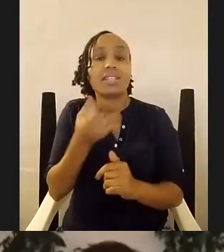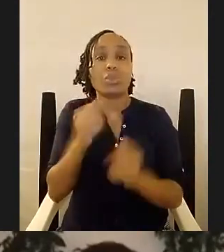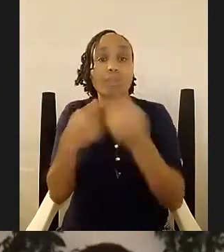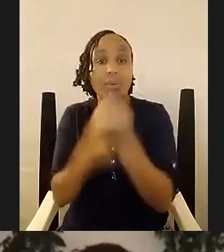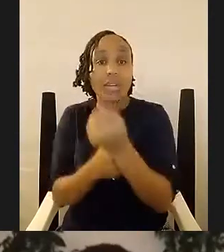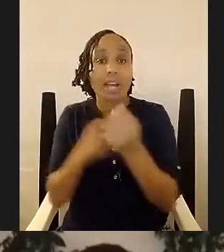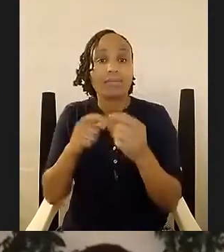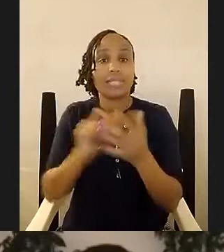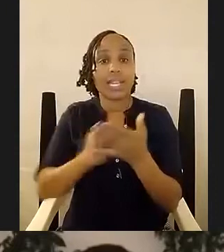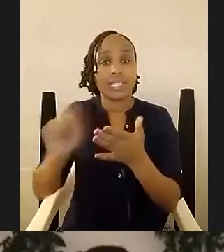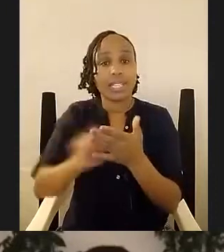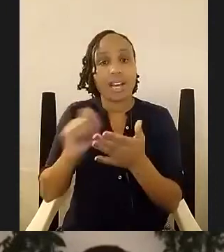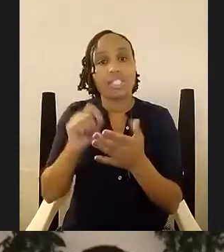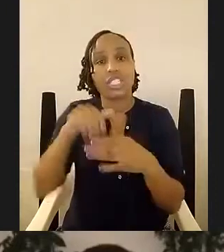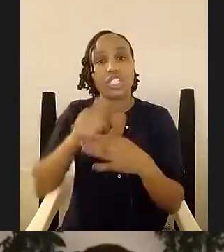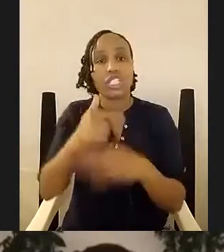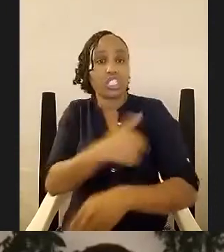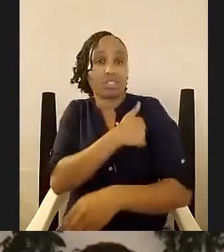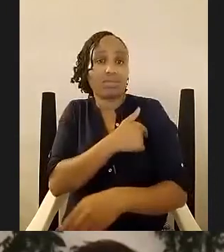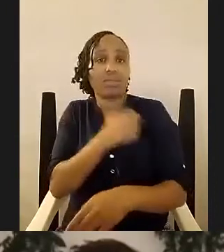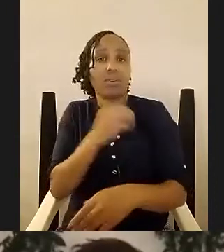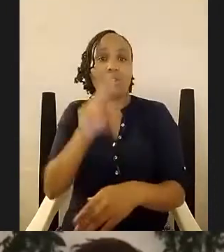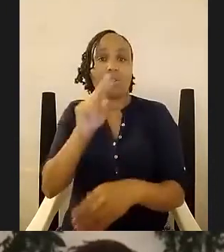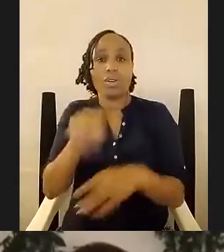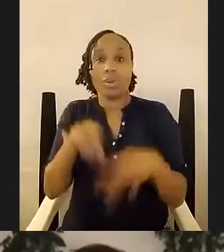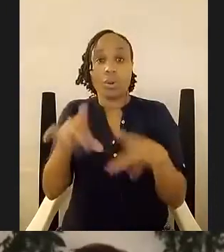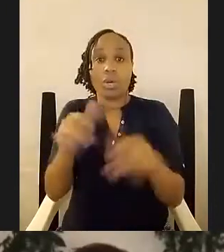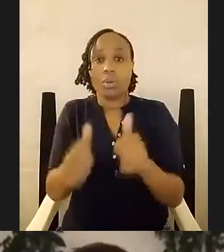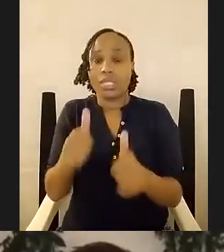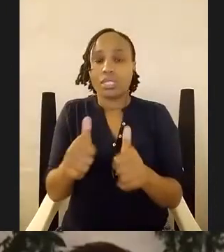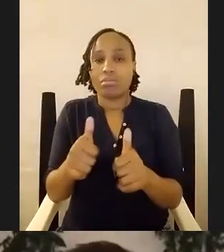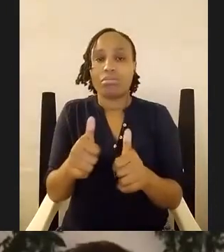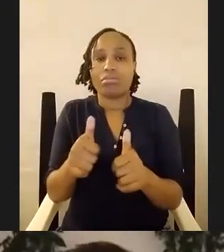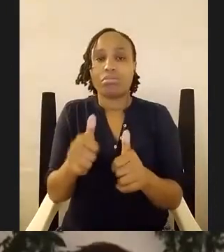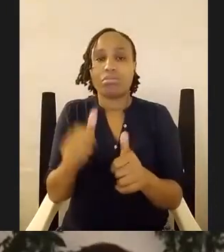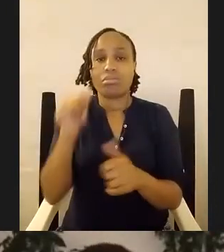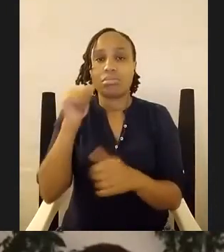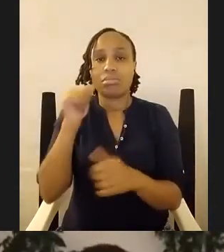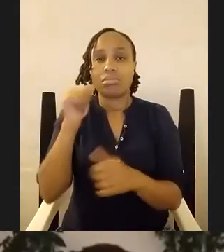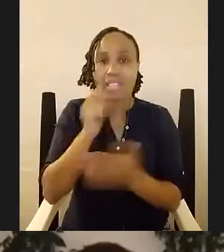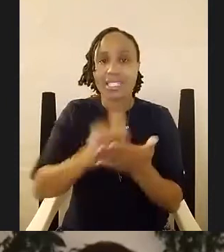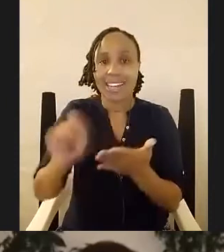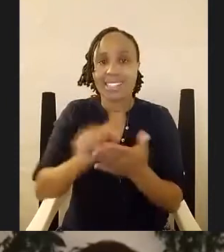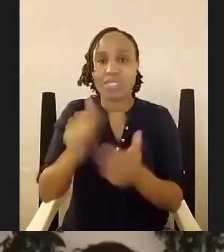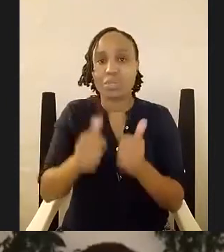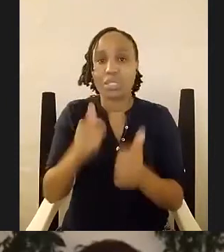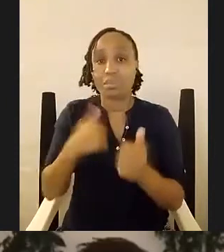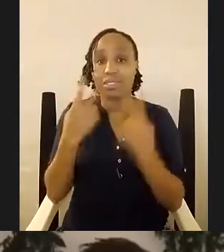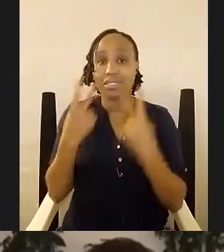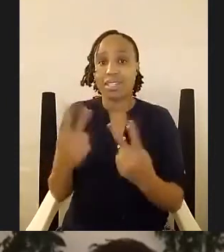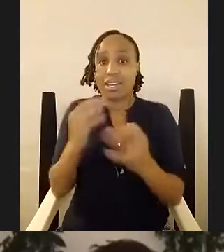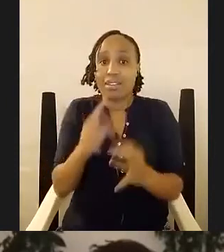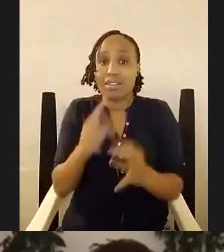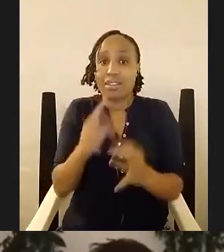which is a journal where that is home to some of the most precious and inspiring writing i have ever encountered if you haven't already checked out lolware please